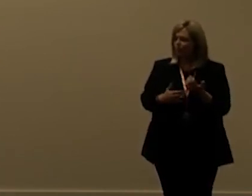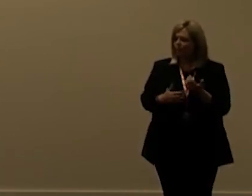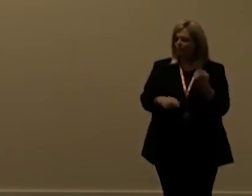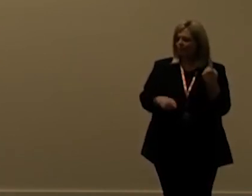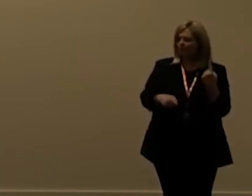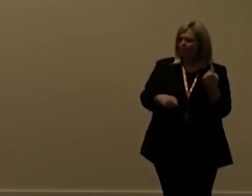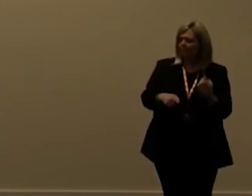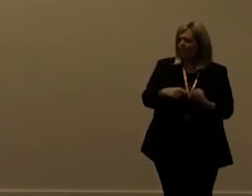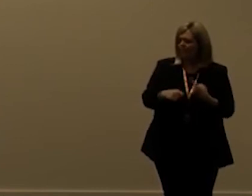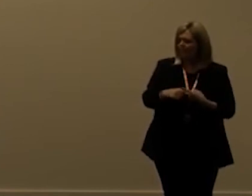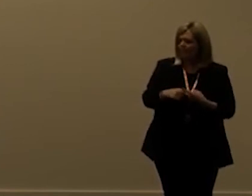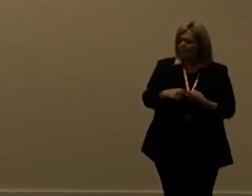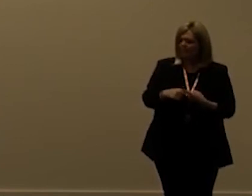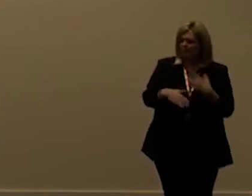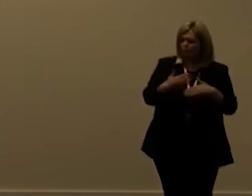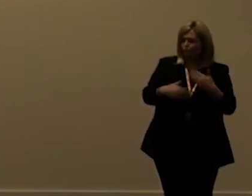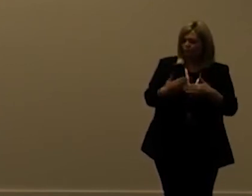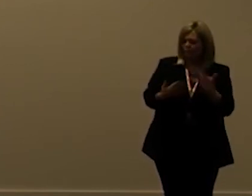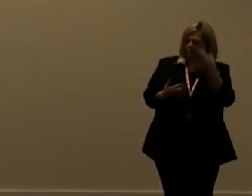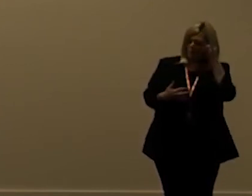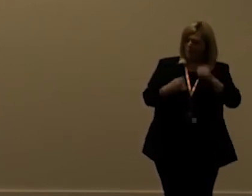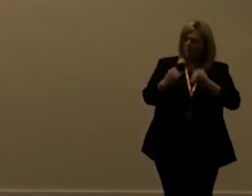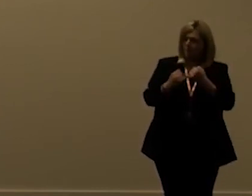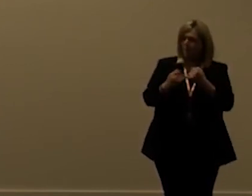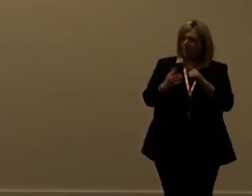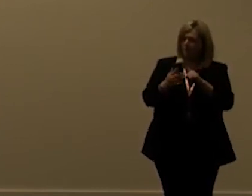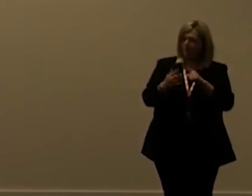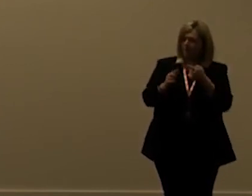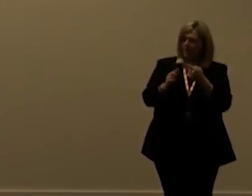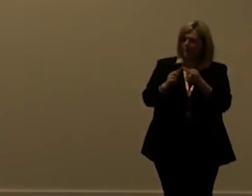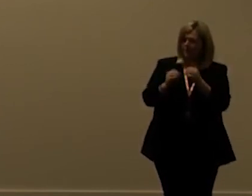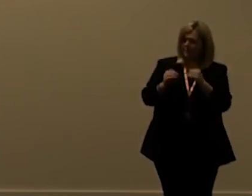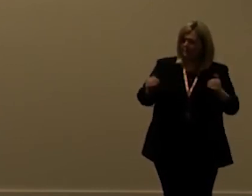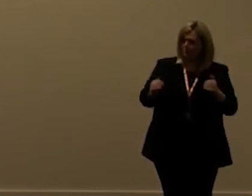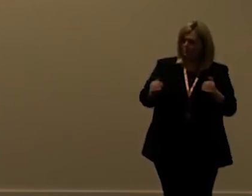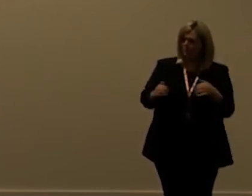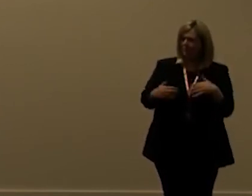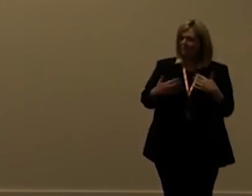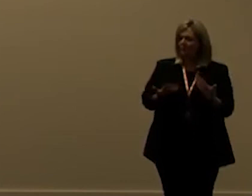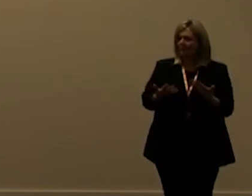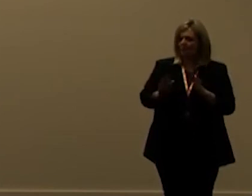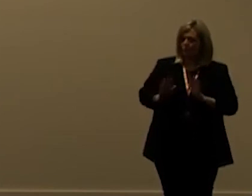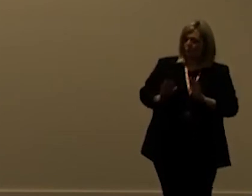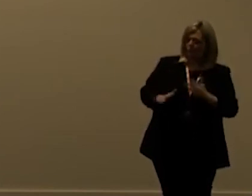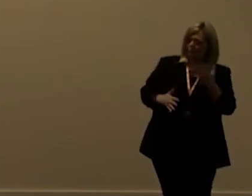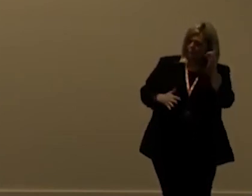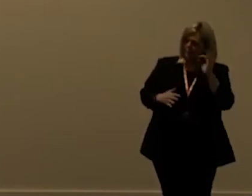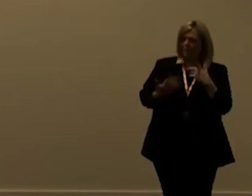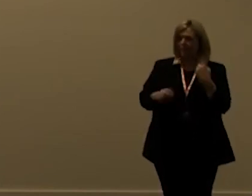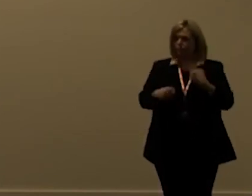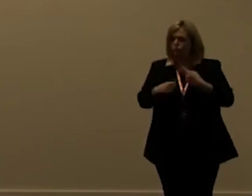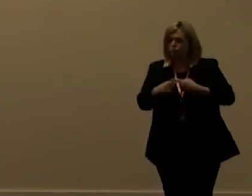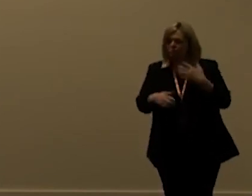fast as you can for those five minutes until you get the exception and then you like you do nothing a bit longer than five minutes and then you blast it again